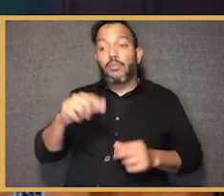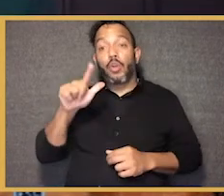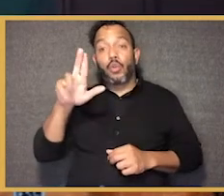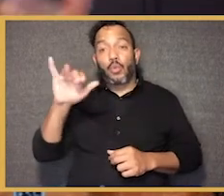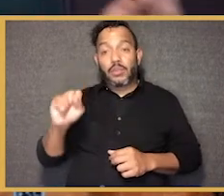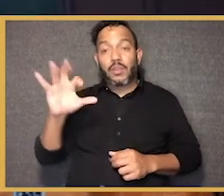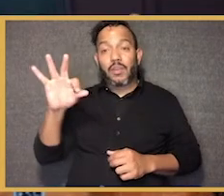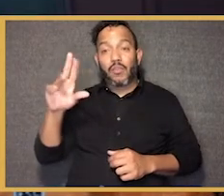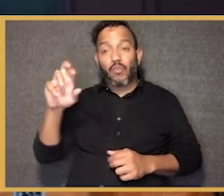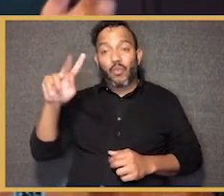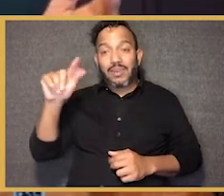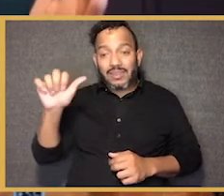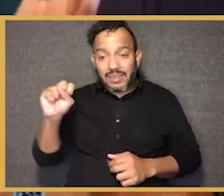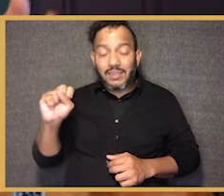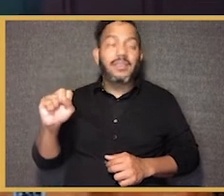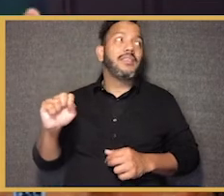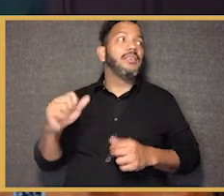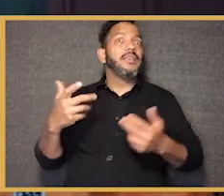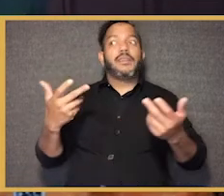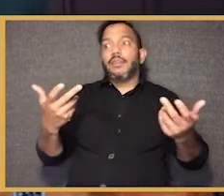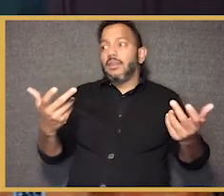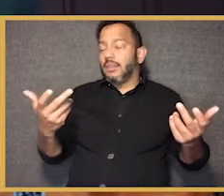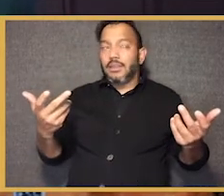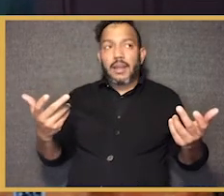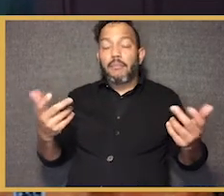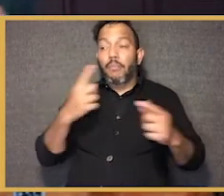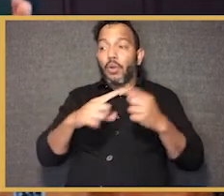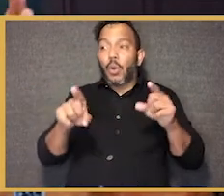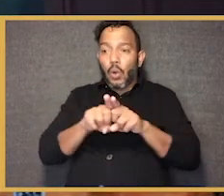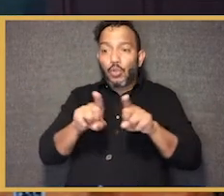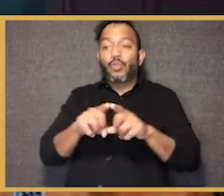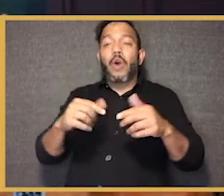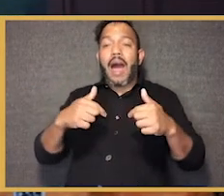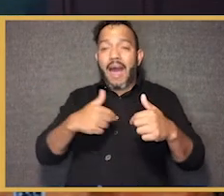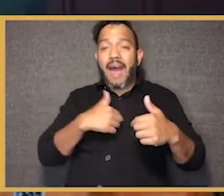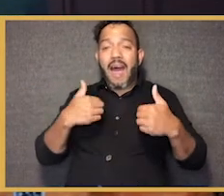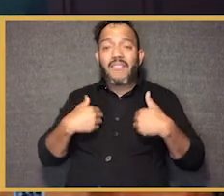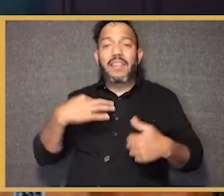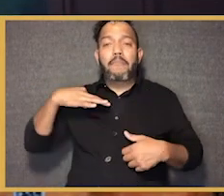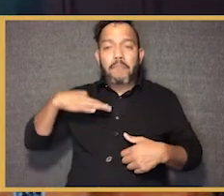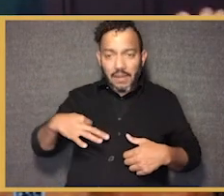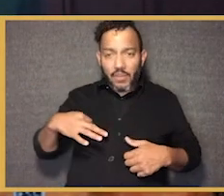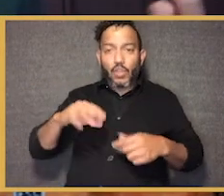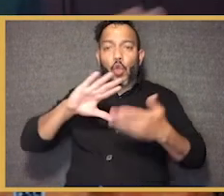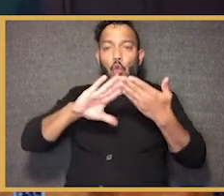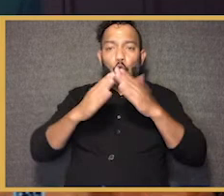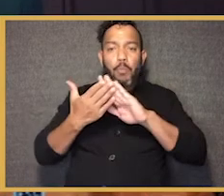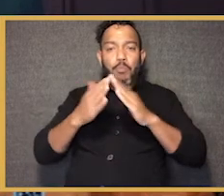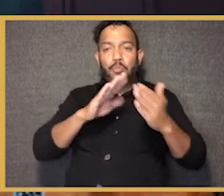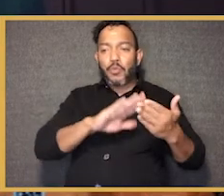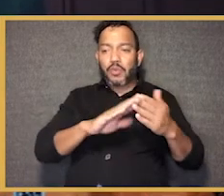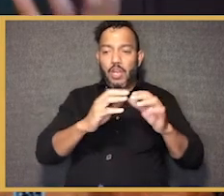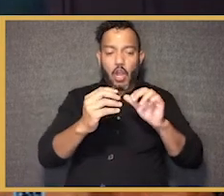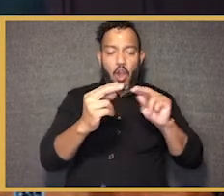But I, Luis Hubert, but I also had the benefit of a community